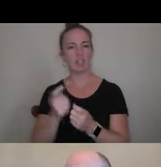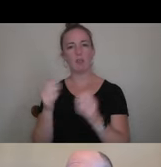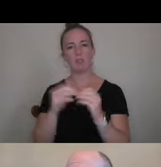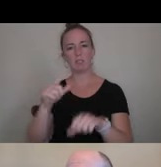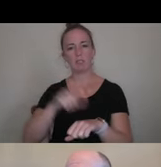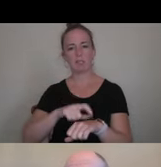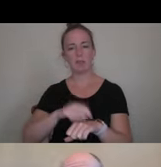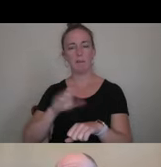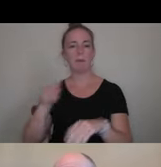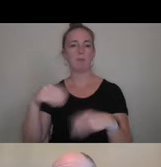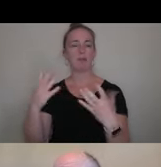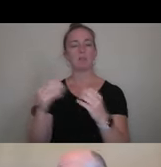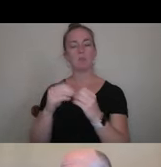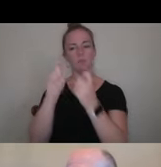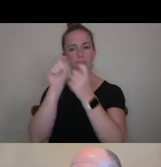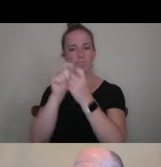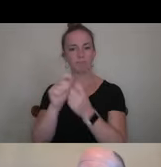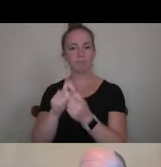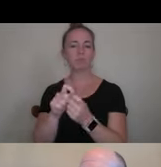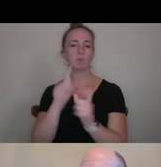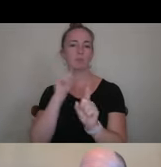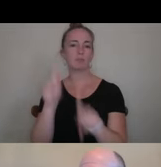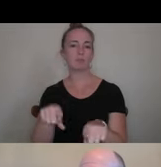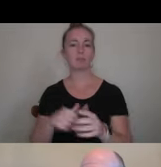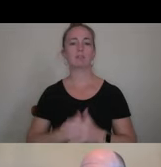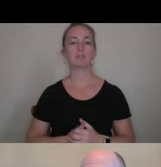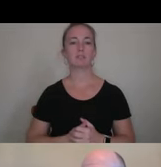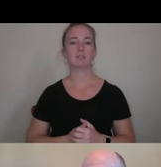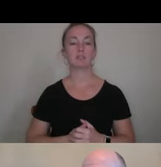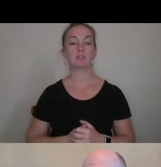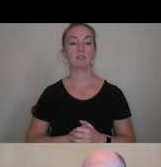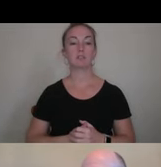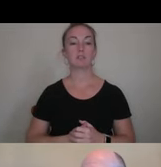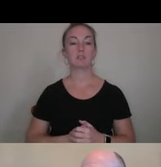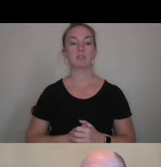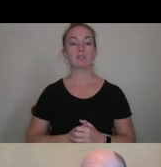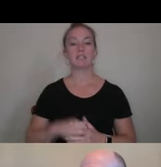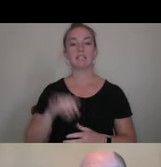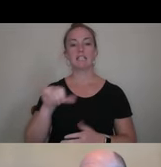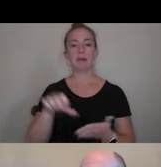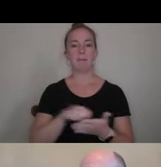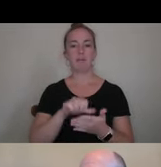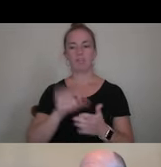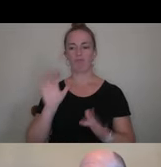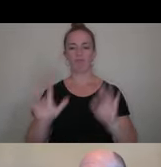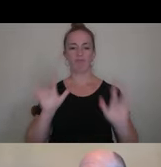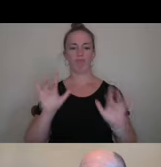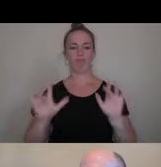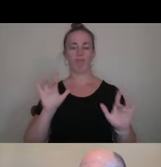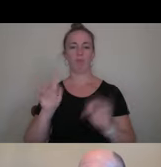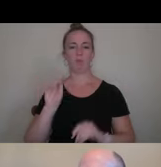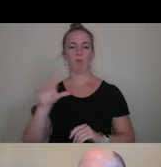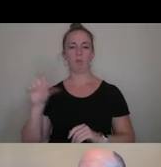more, a more detailed response. Uh, and on that page, you can go directly to those tools, um,